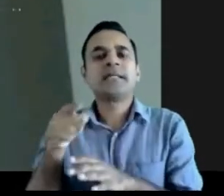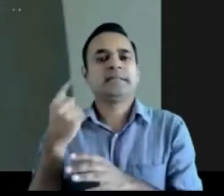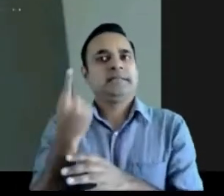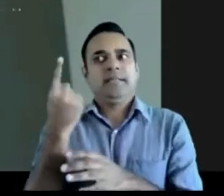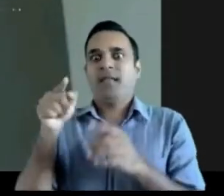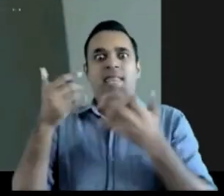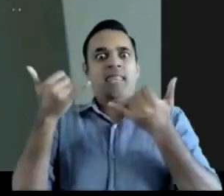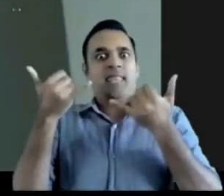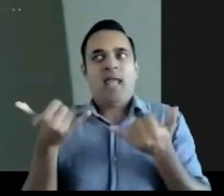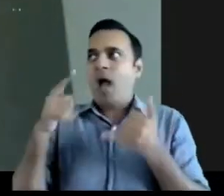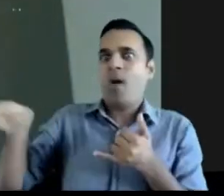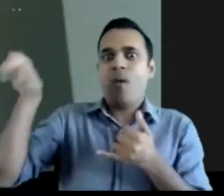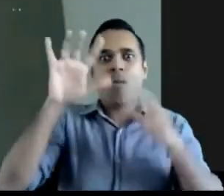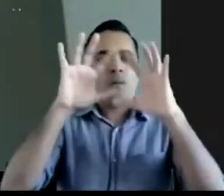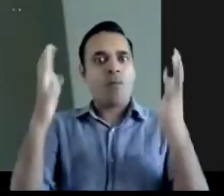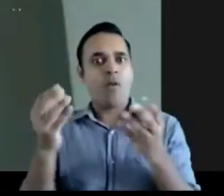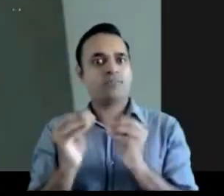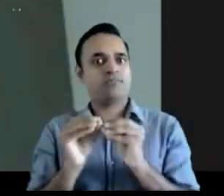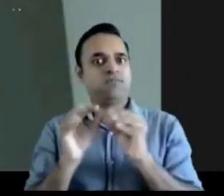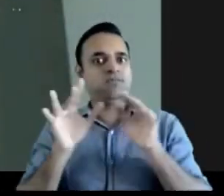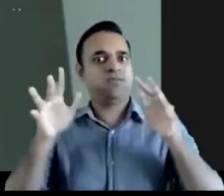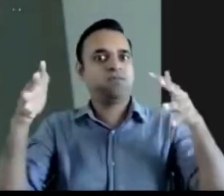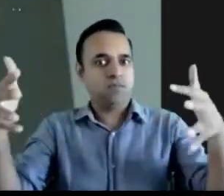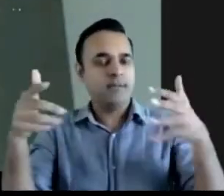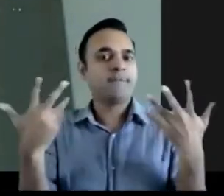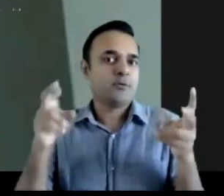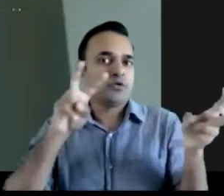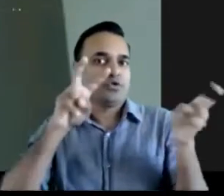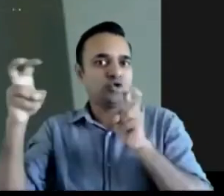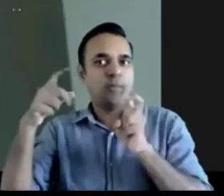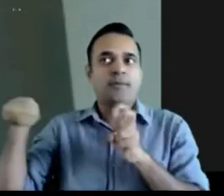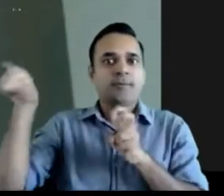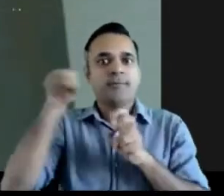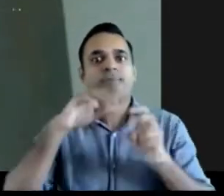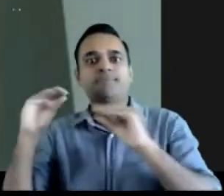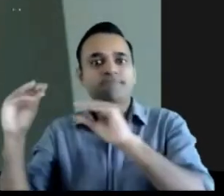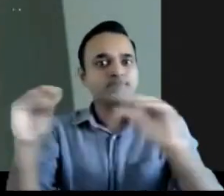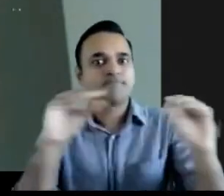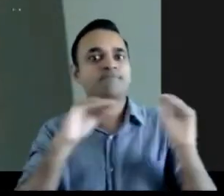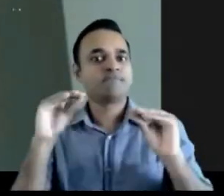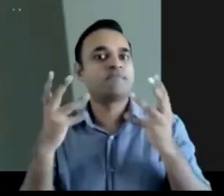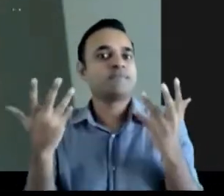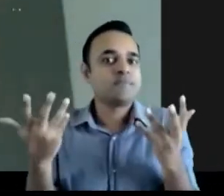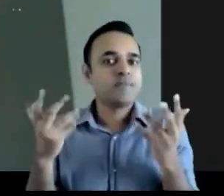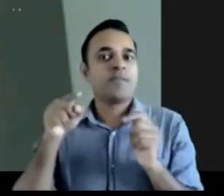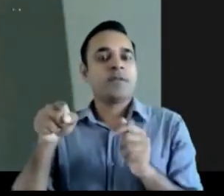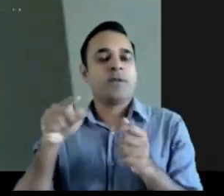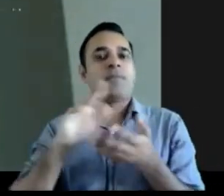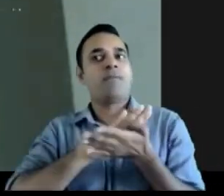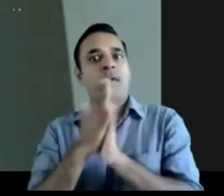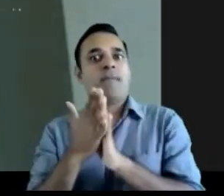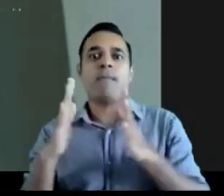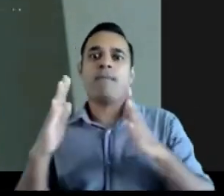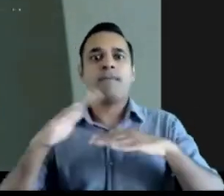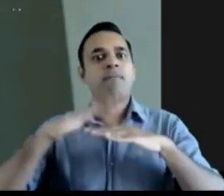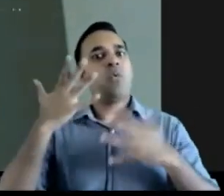even development so we're going to spend one hour in this learning lab and talking and understanding a little bit